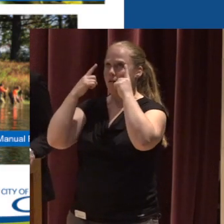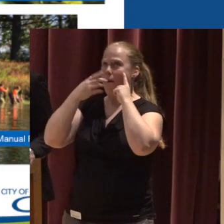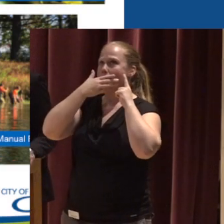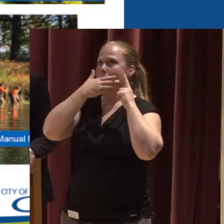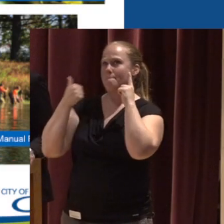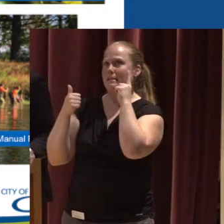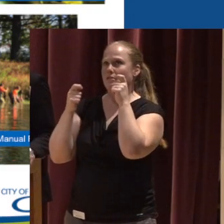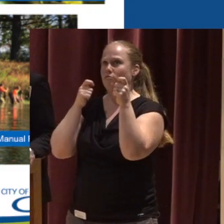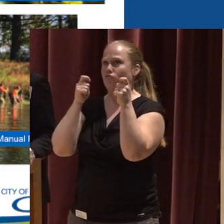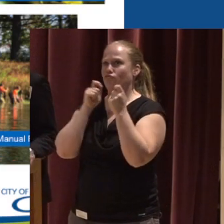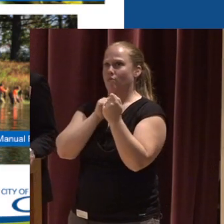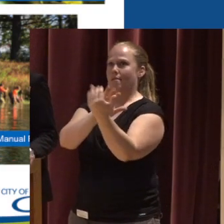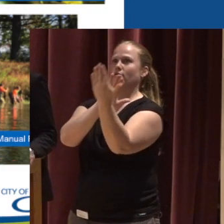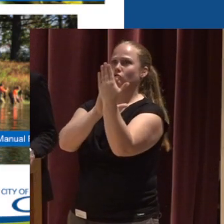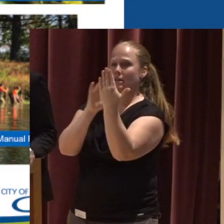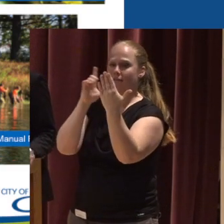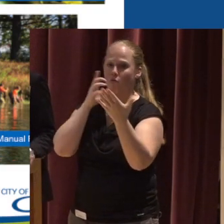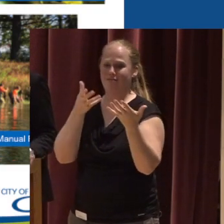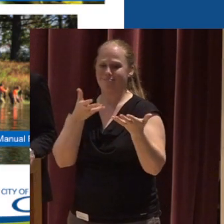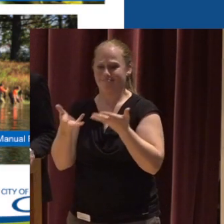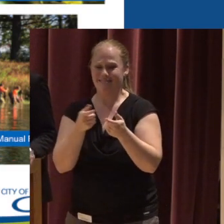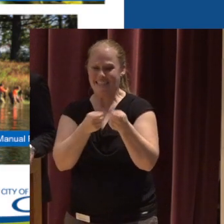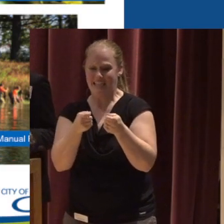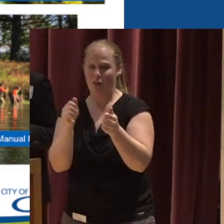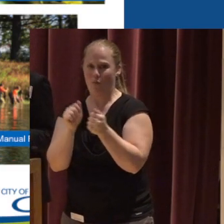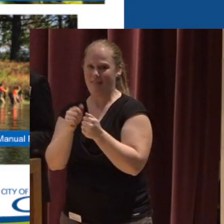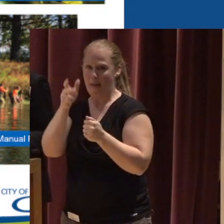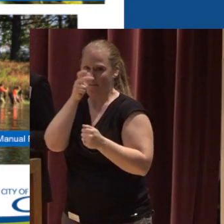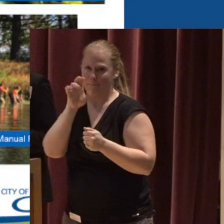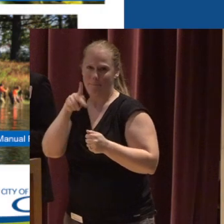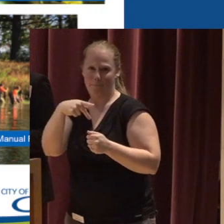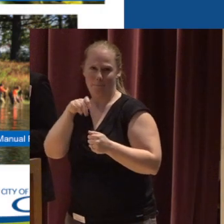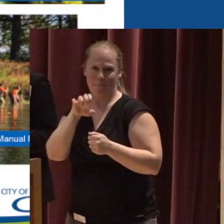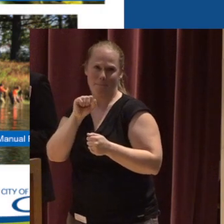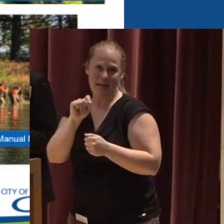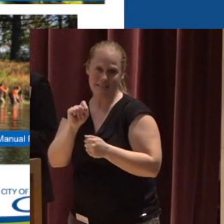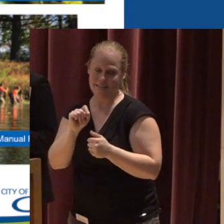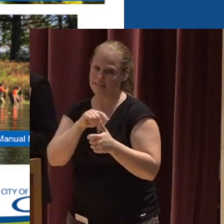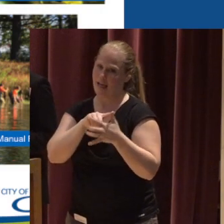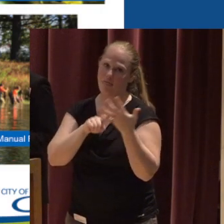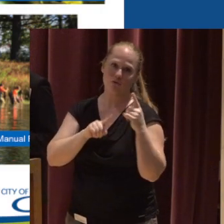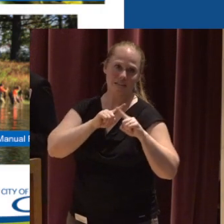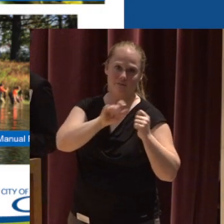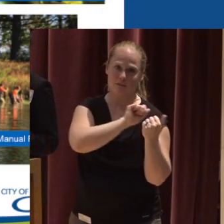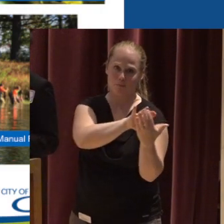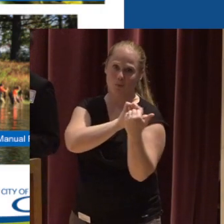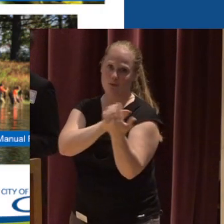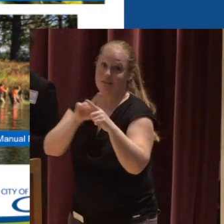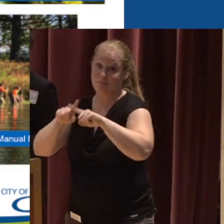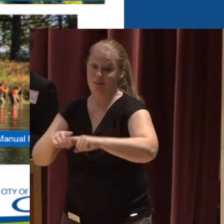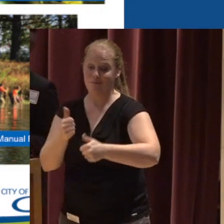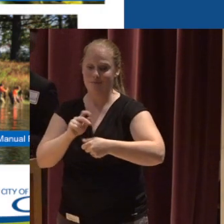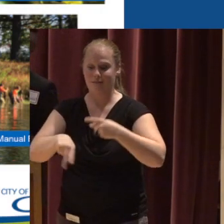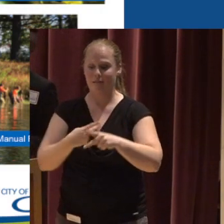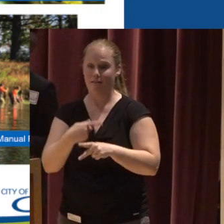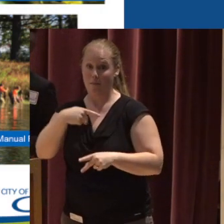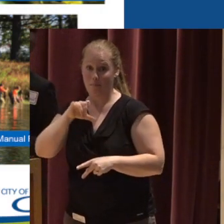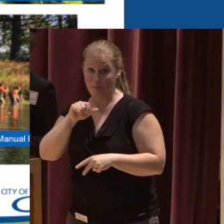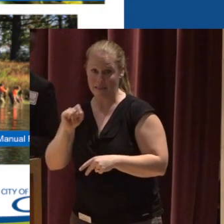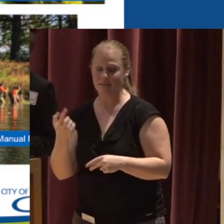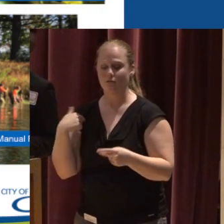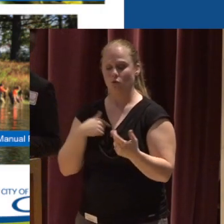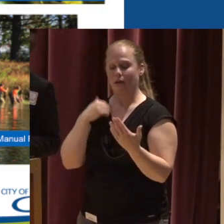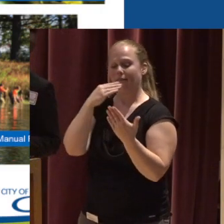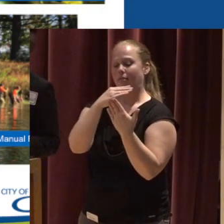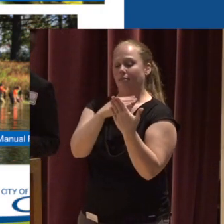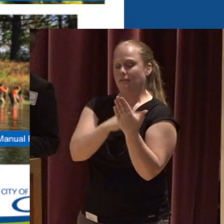strategy To deal with a pest And it really depends on what pest you're talking about So what we do is we run down the list